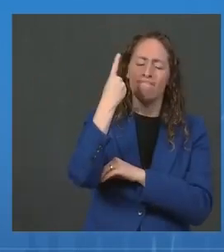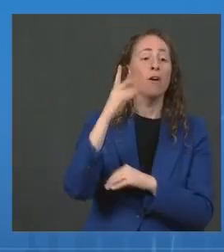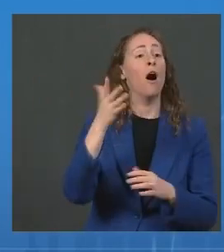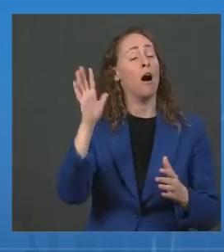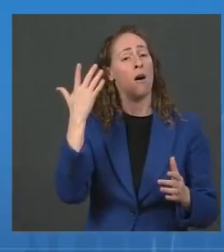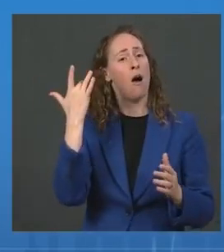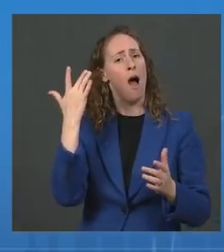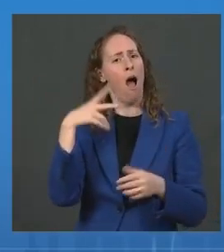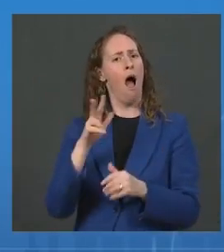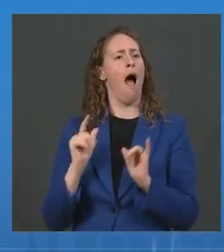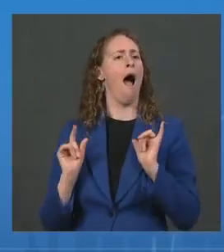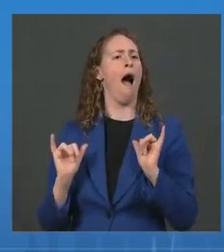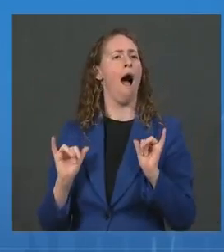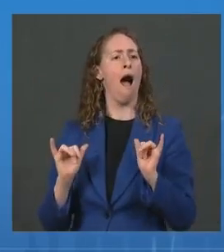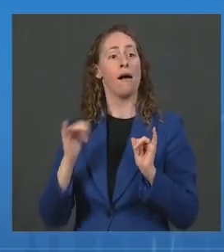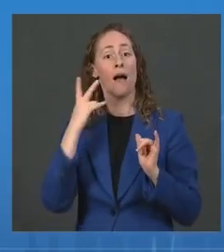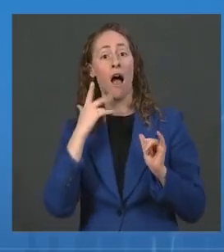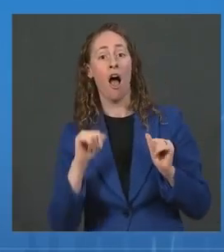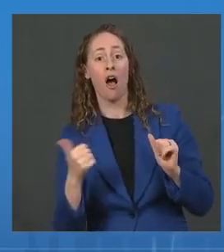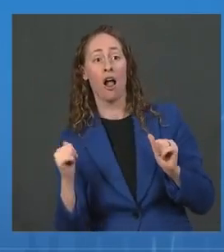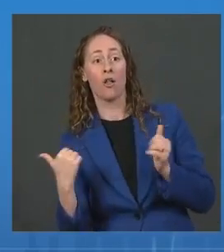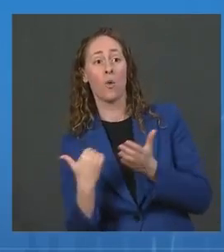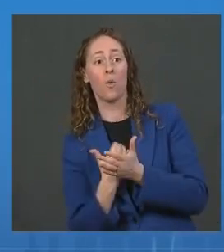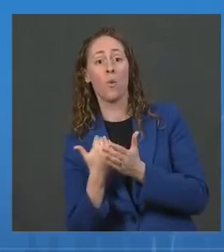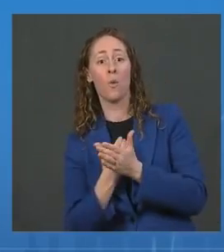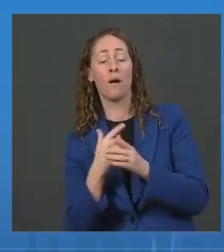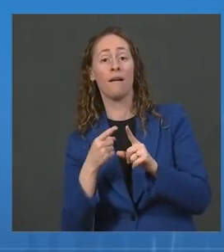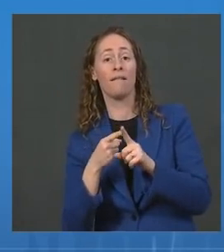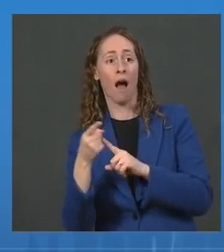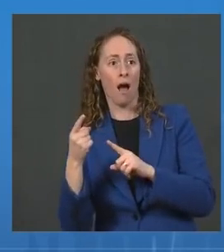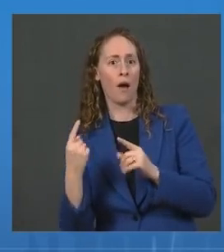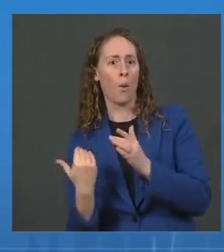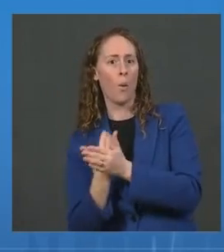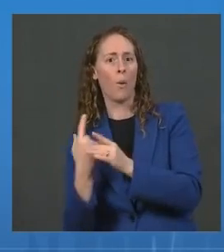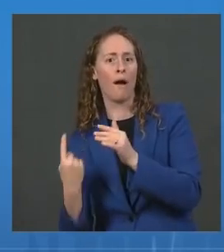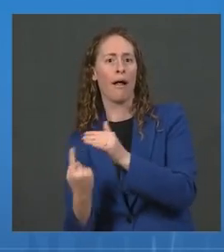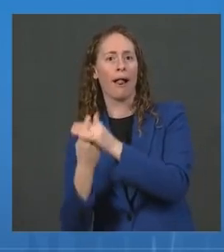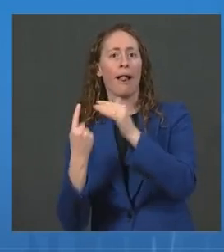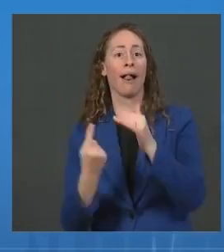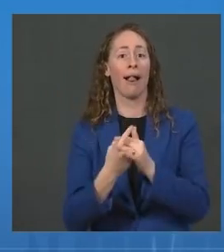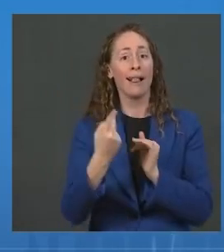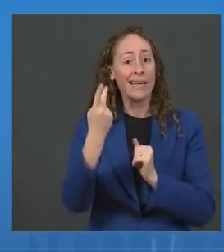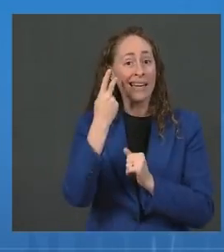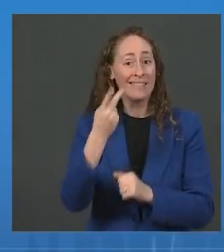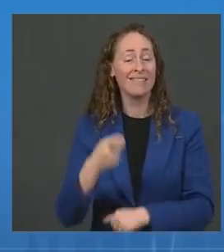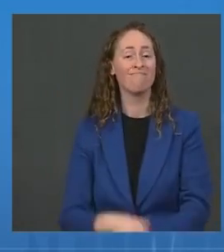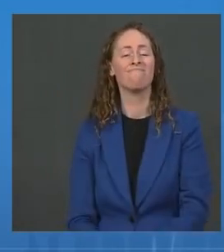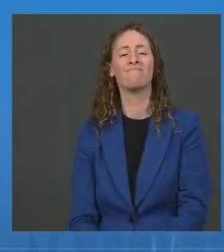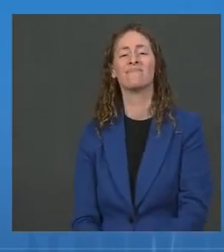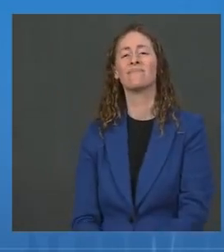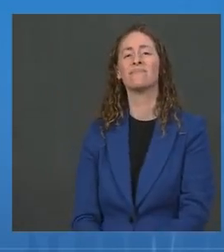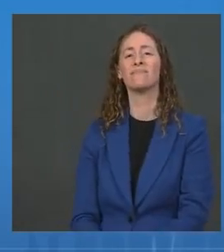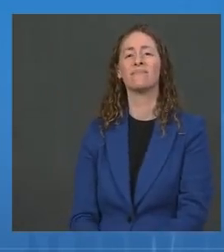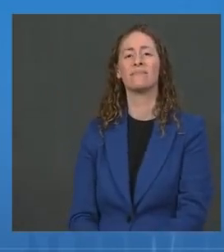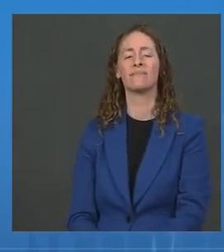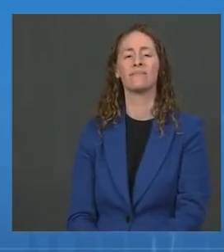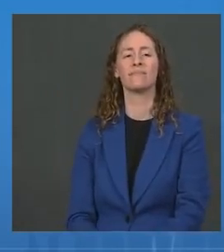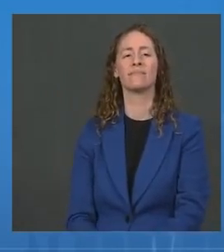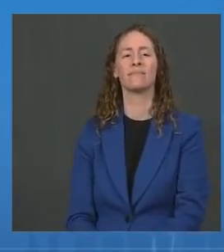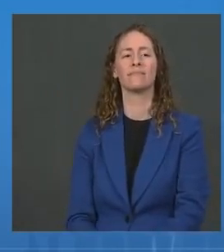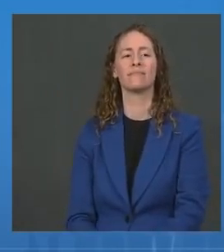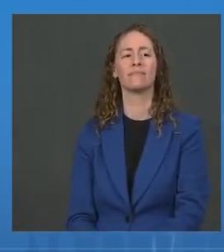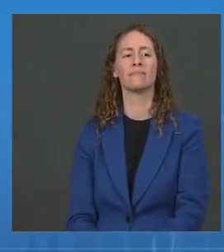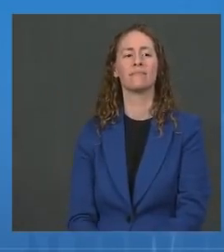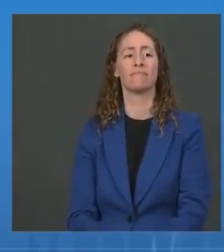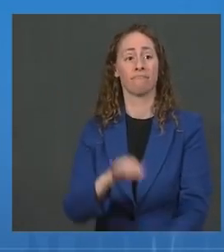variants that are becoming of interest to people. Next slide. I refer specifically to the Mu variant, the